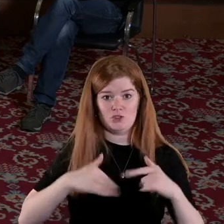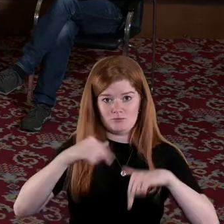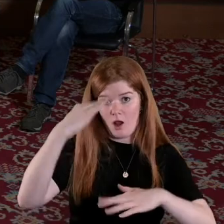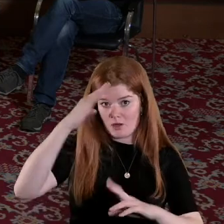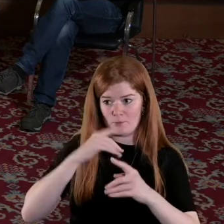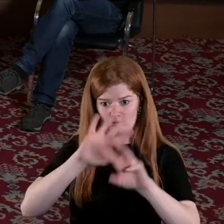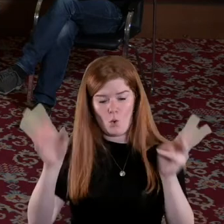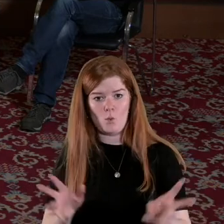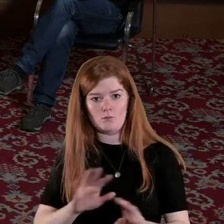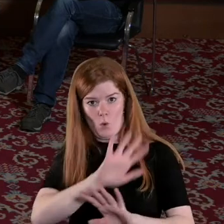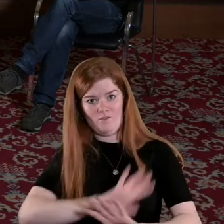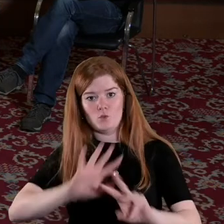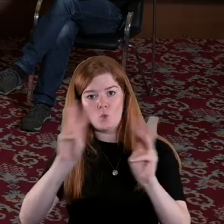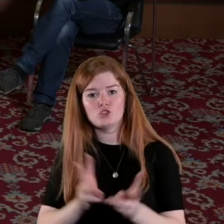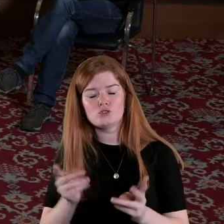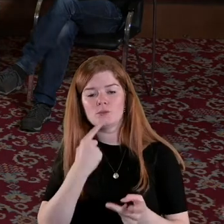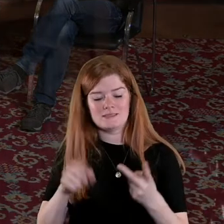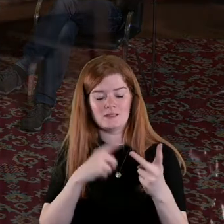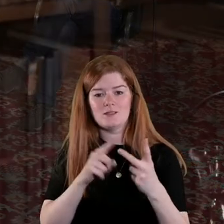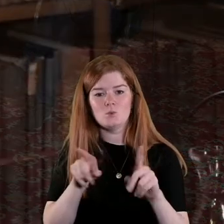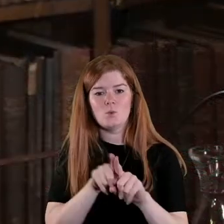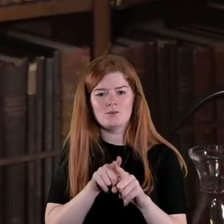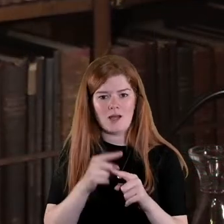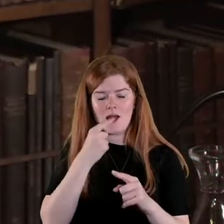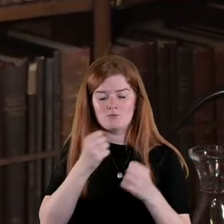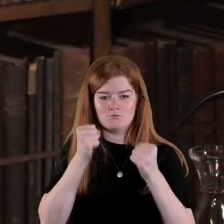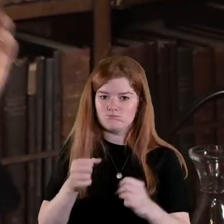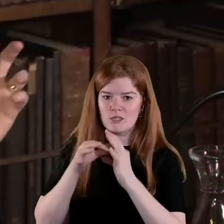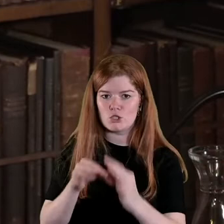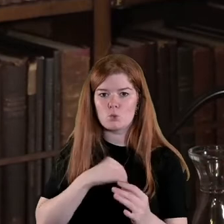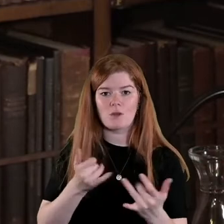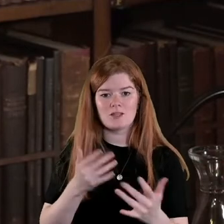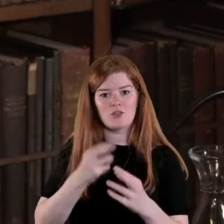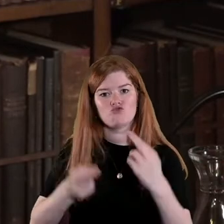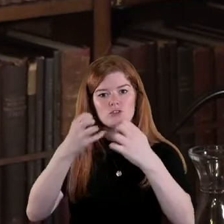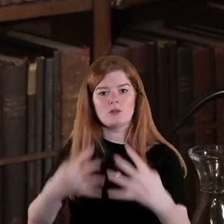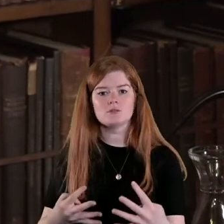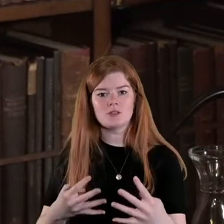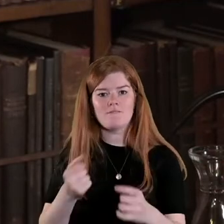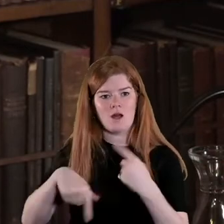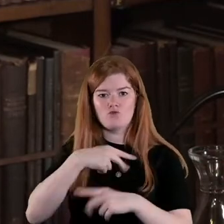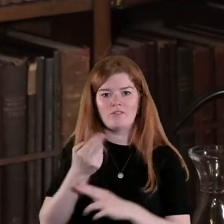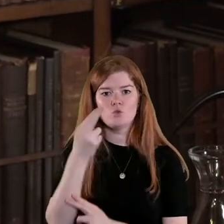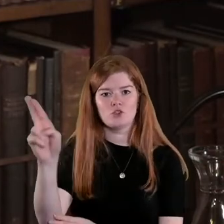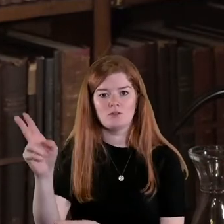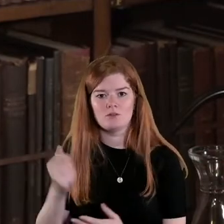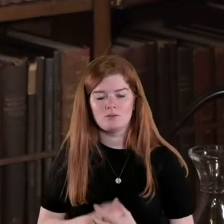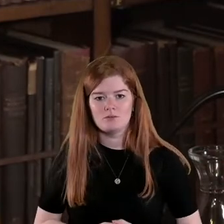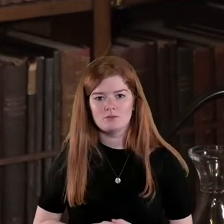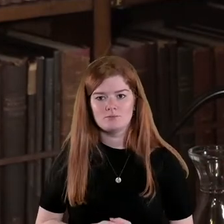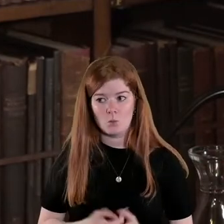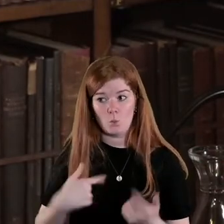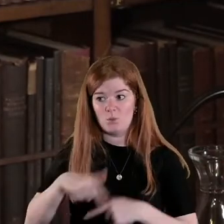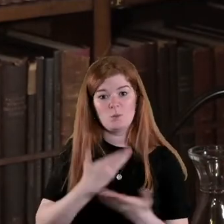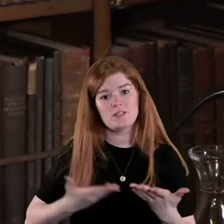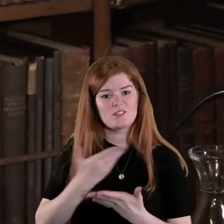globally but secondly it's also deeply connected to the outcome of the revolution which we are